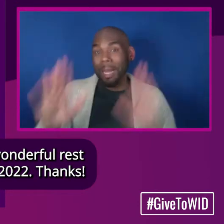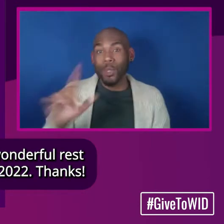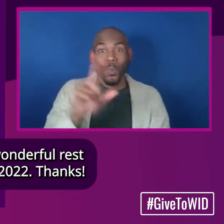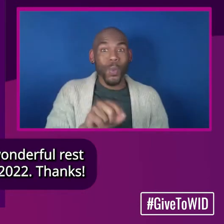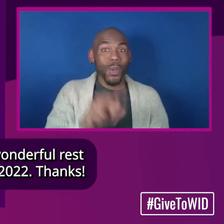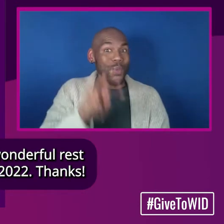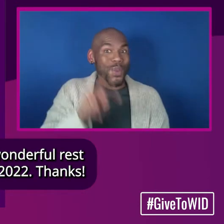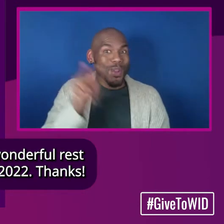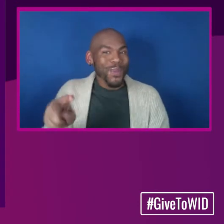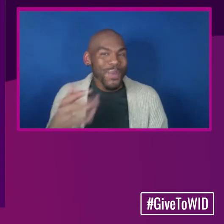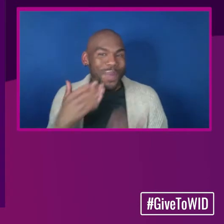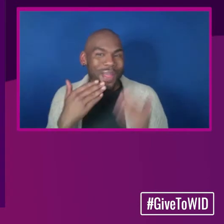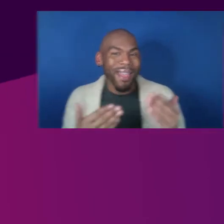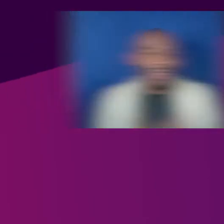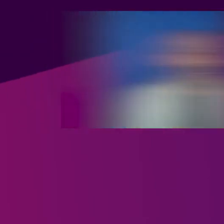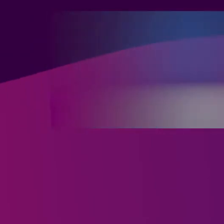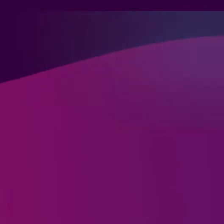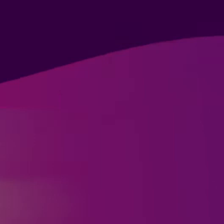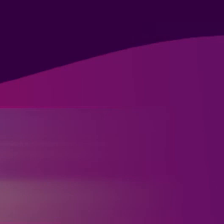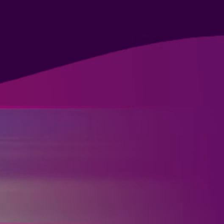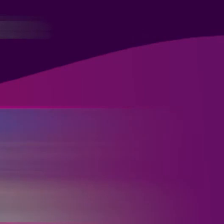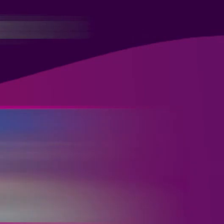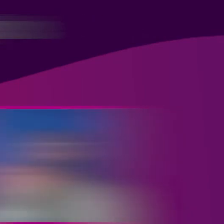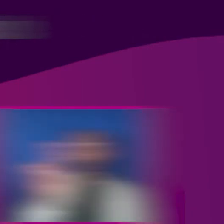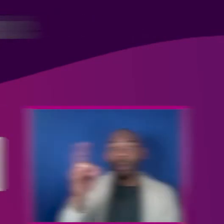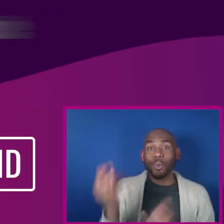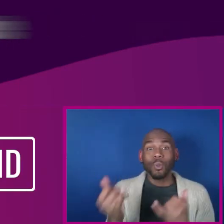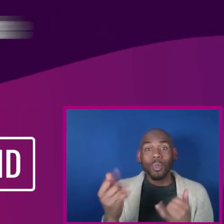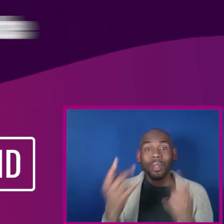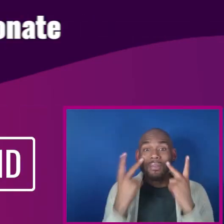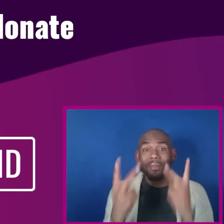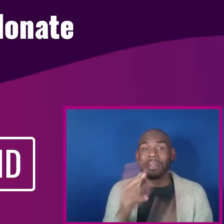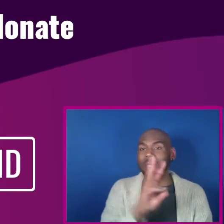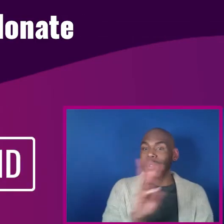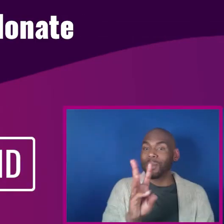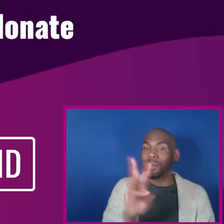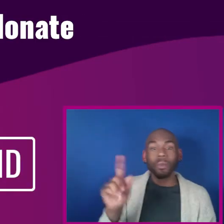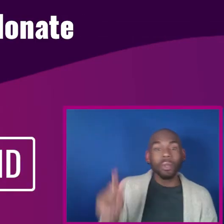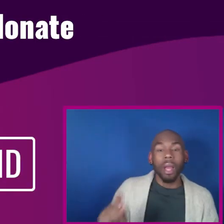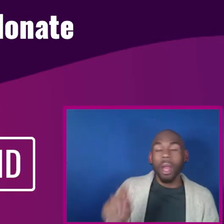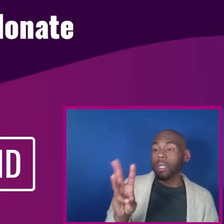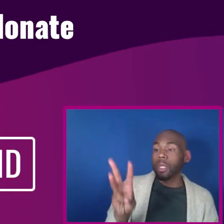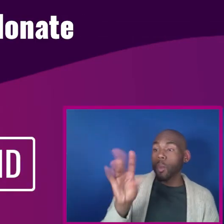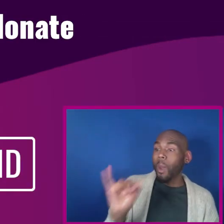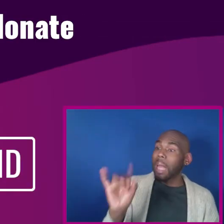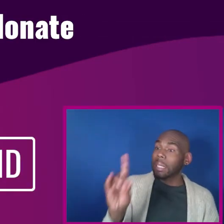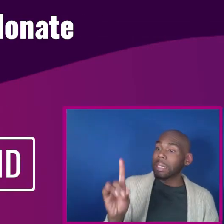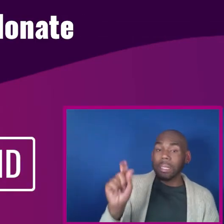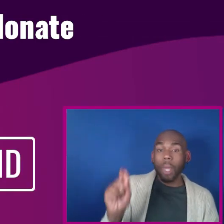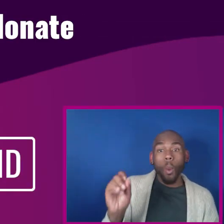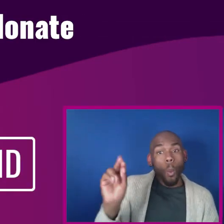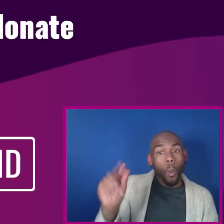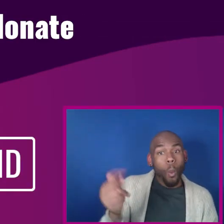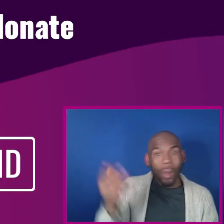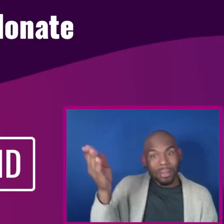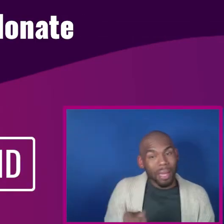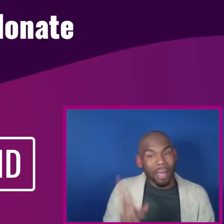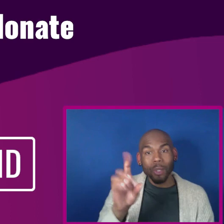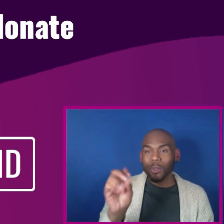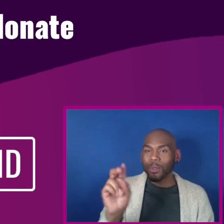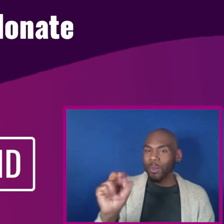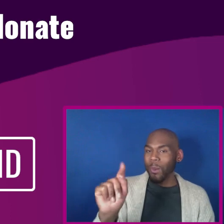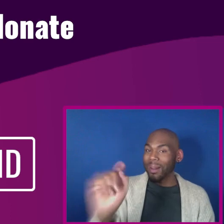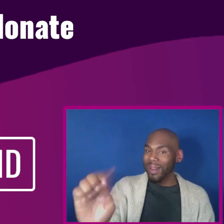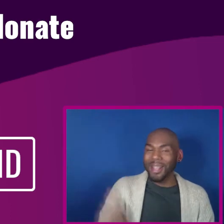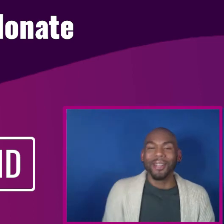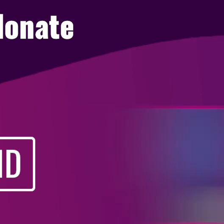2022. Thanks. Support WID today by visiting www.wid.org